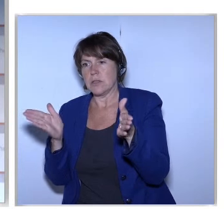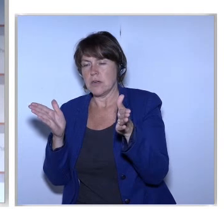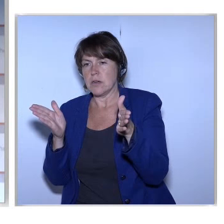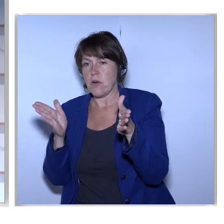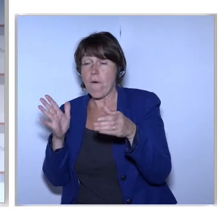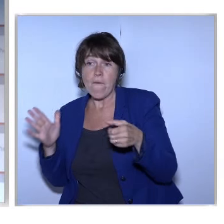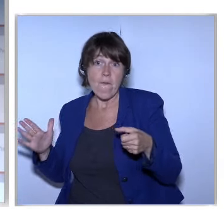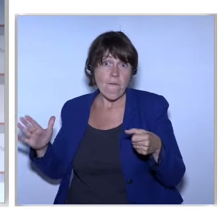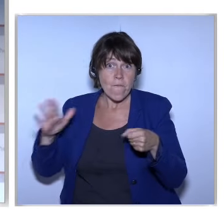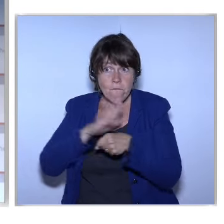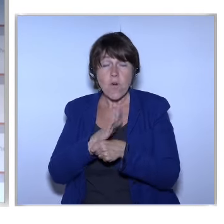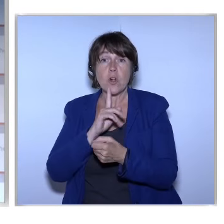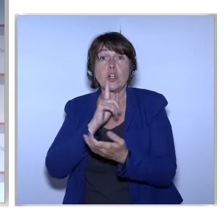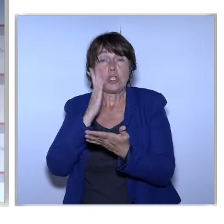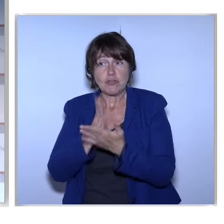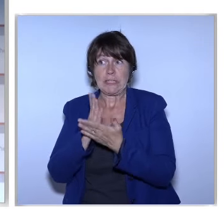Reality Of Europe